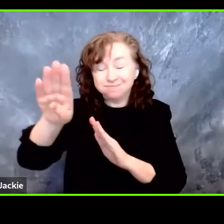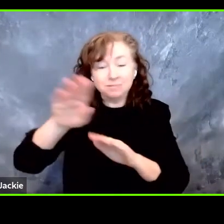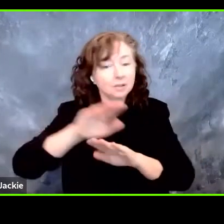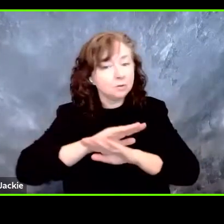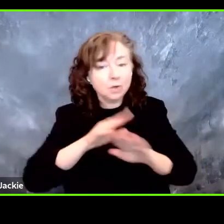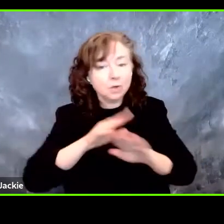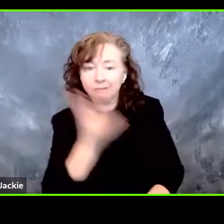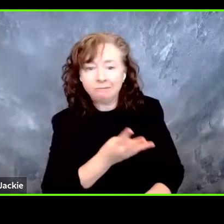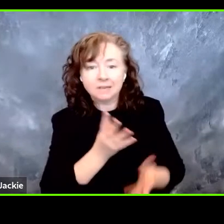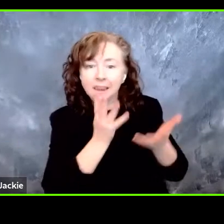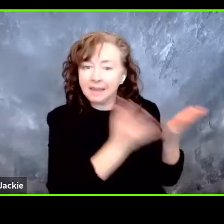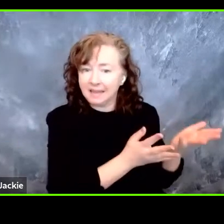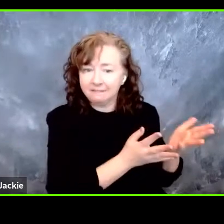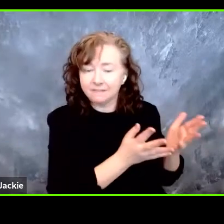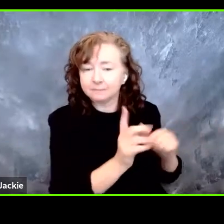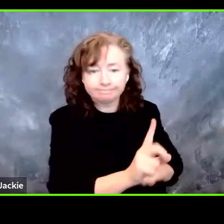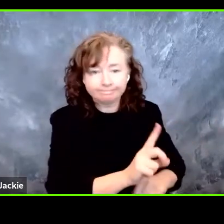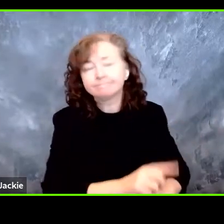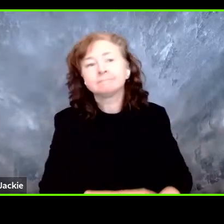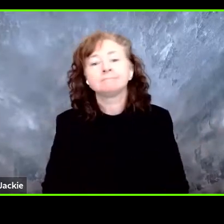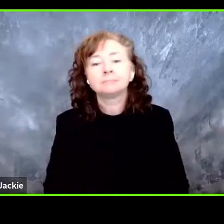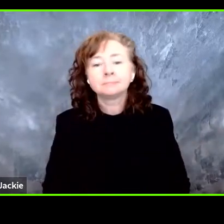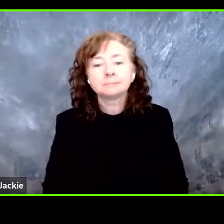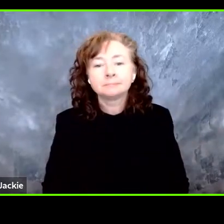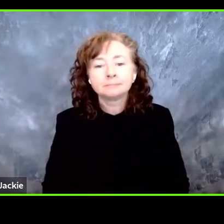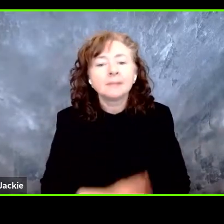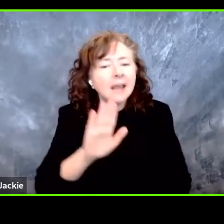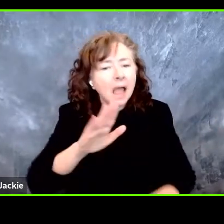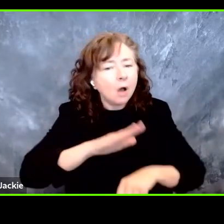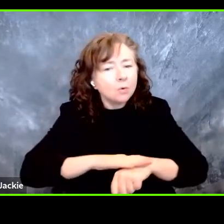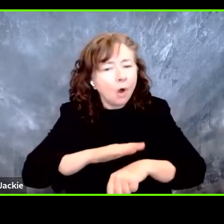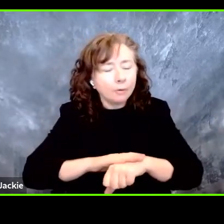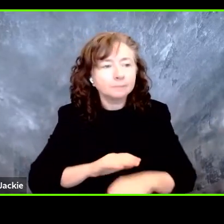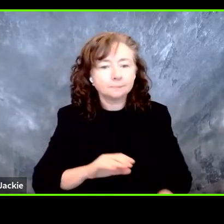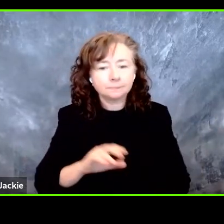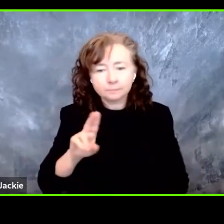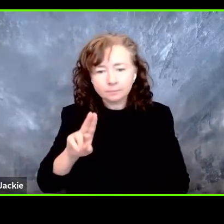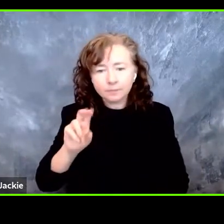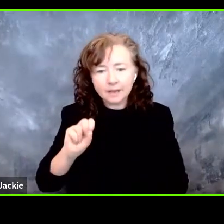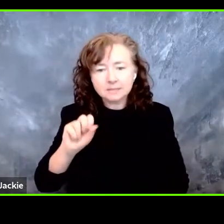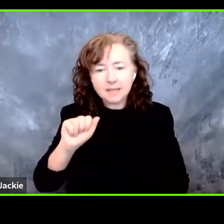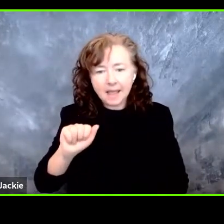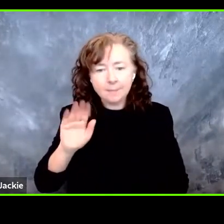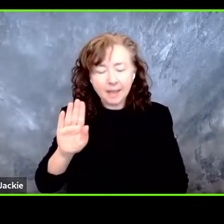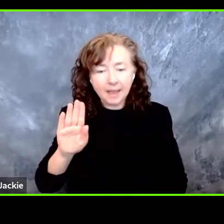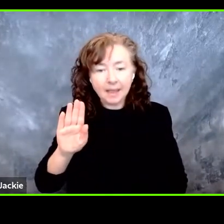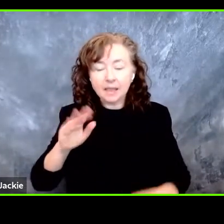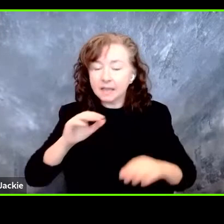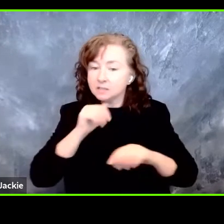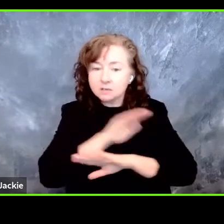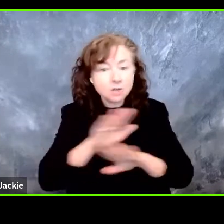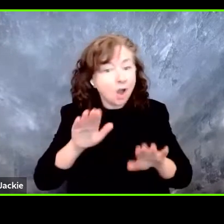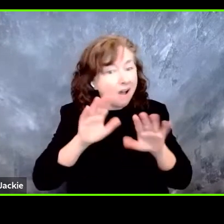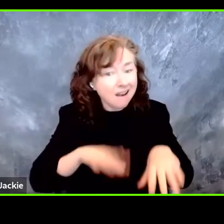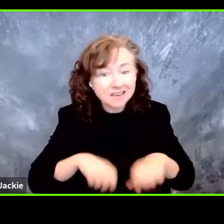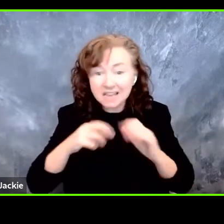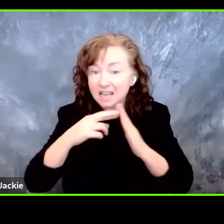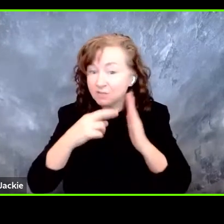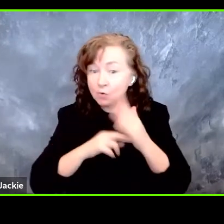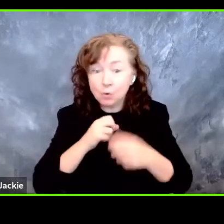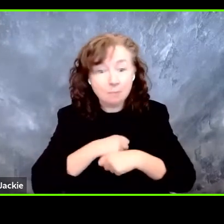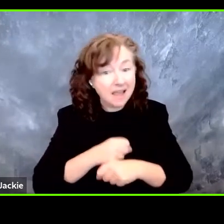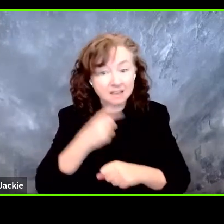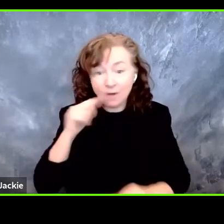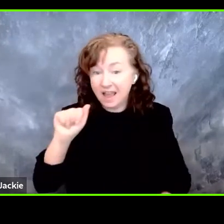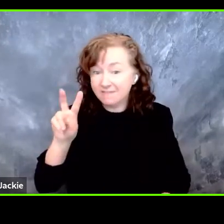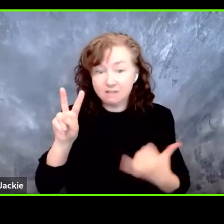Please note, and this is important, the Access Board is not undertaking rulemaking on AVs at this time.